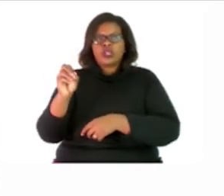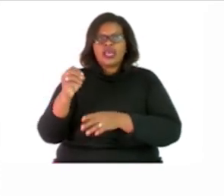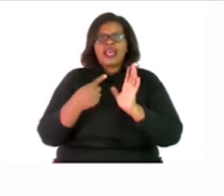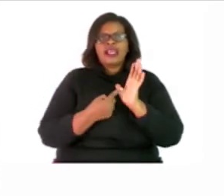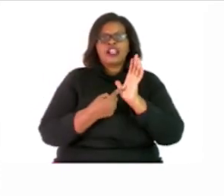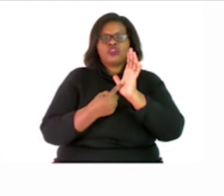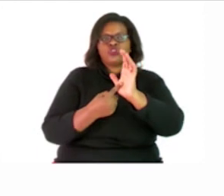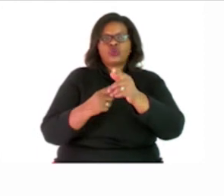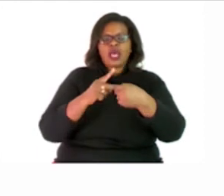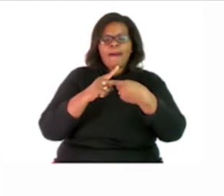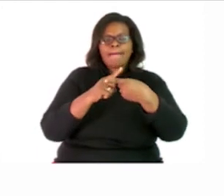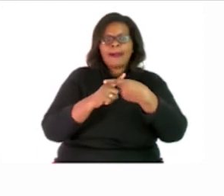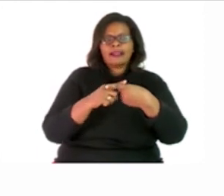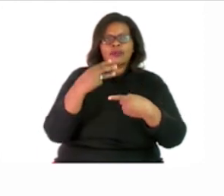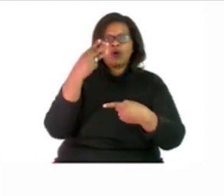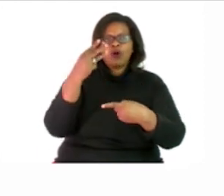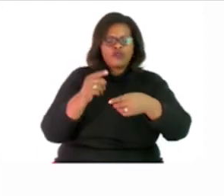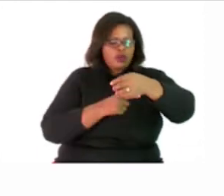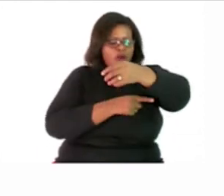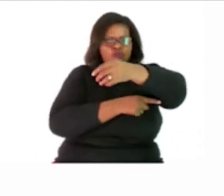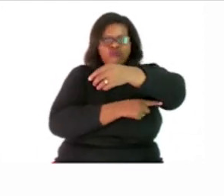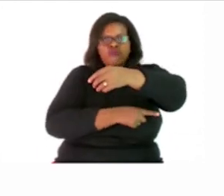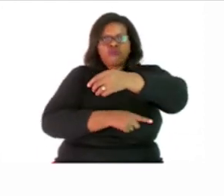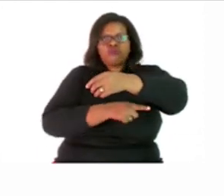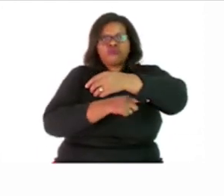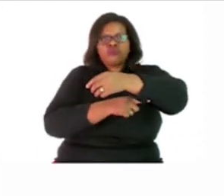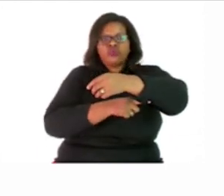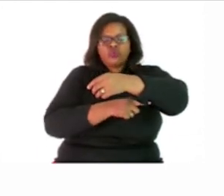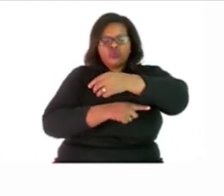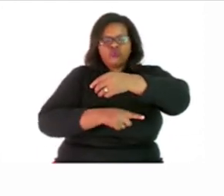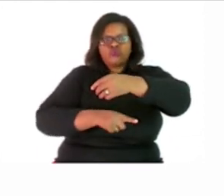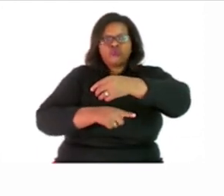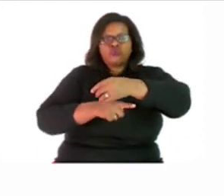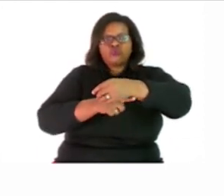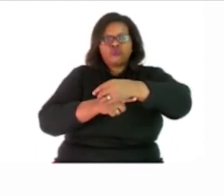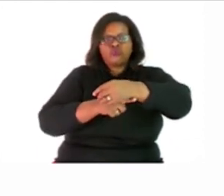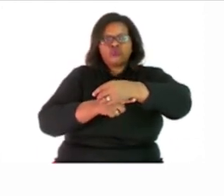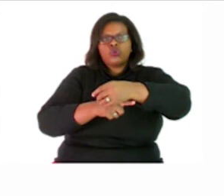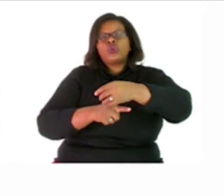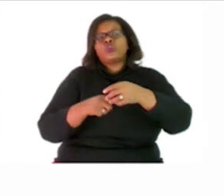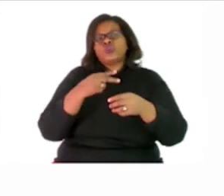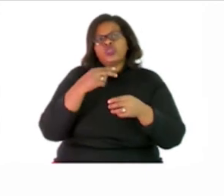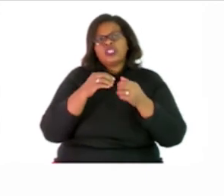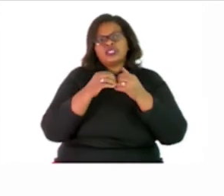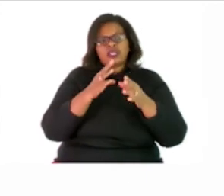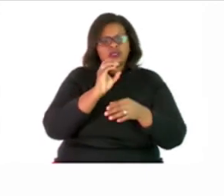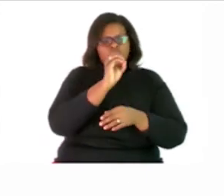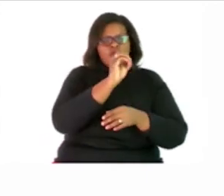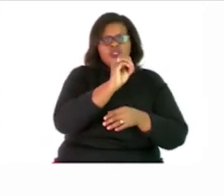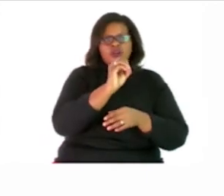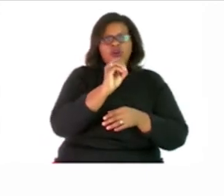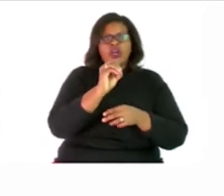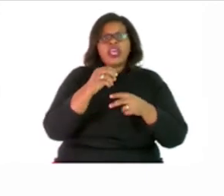of 3. So, we start with 0 and you can see the arrow is skipping numbers and it is landing